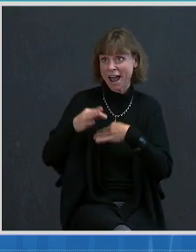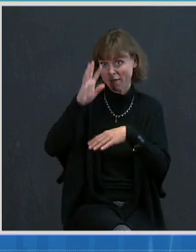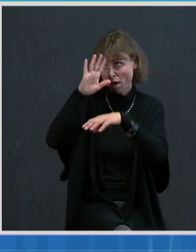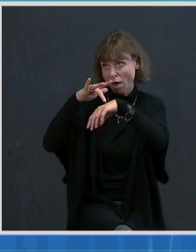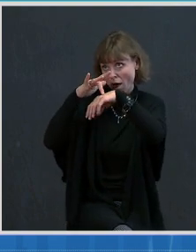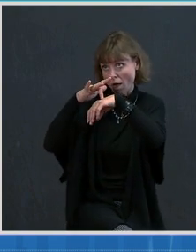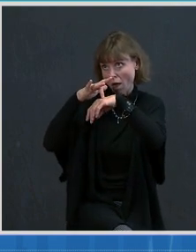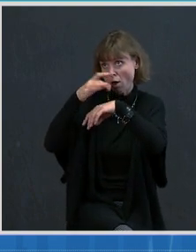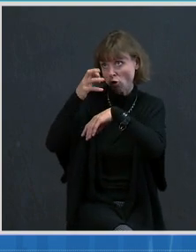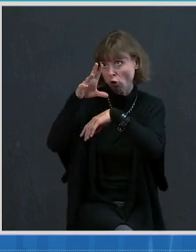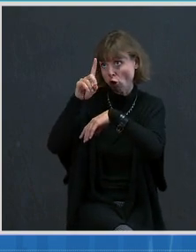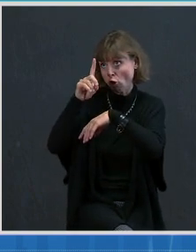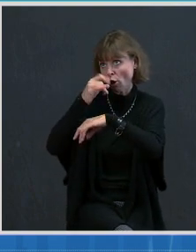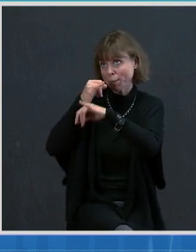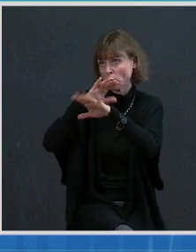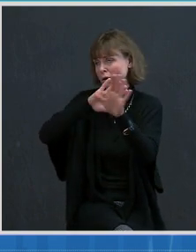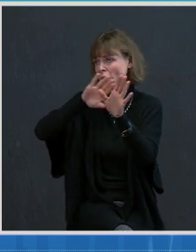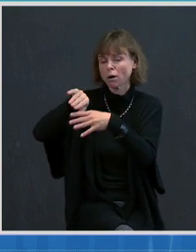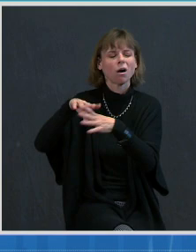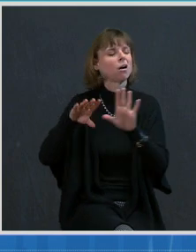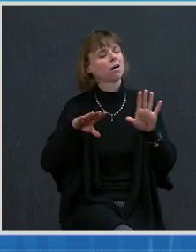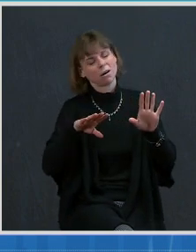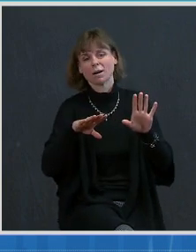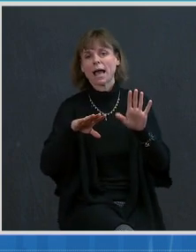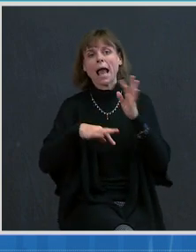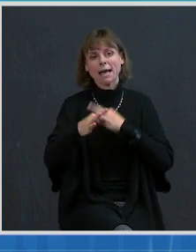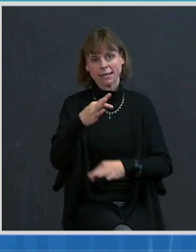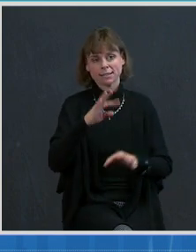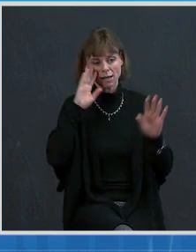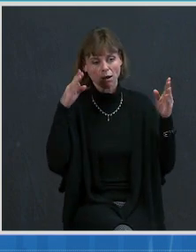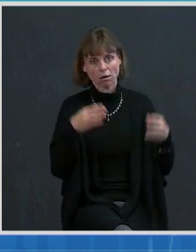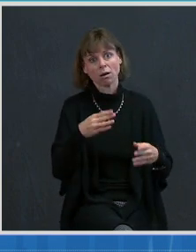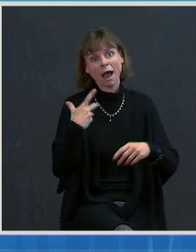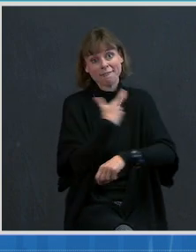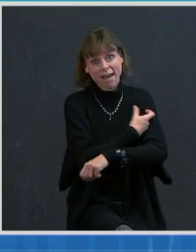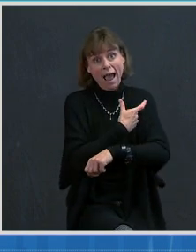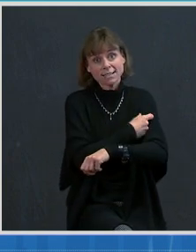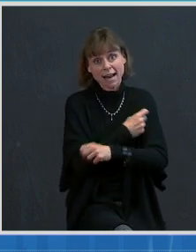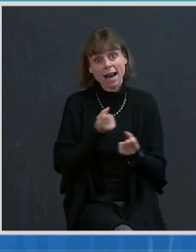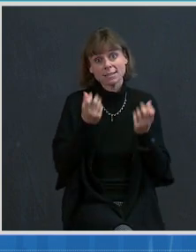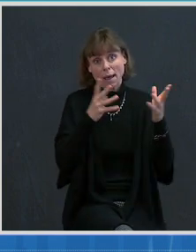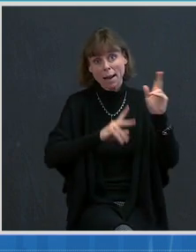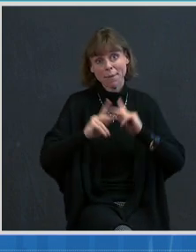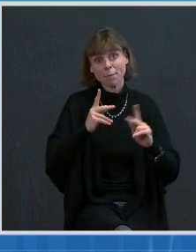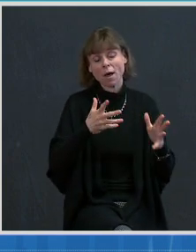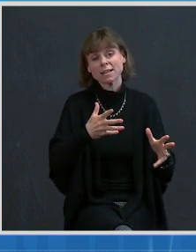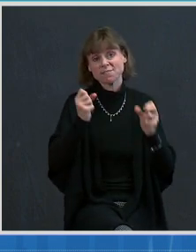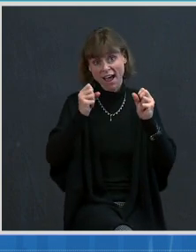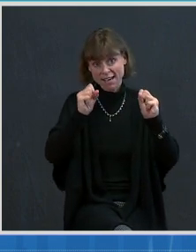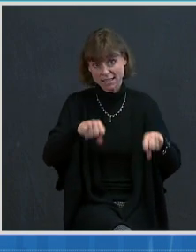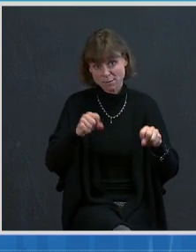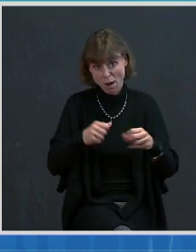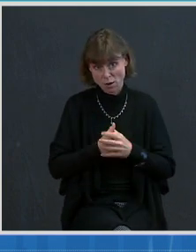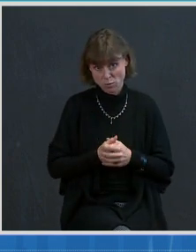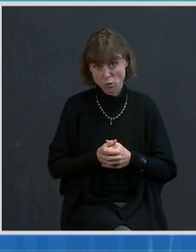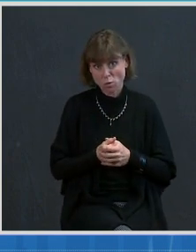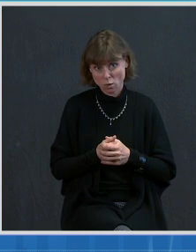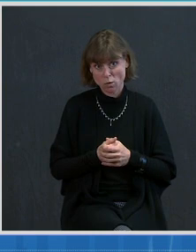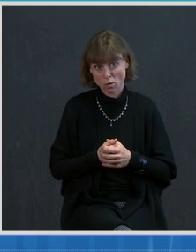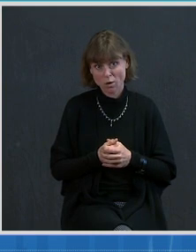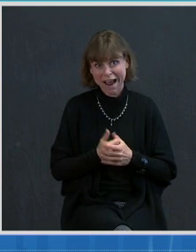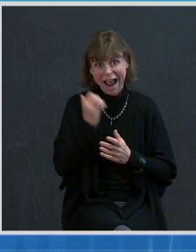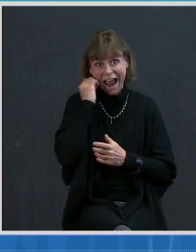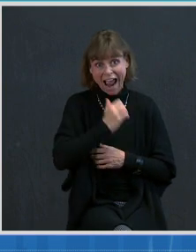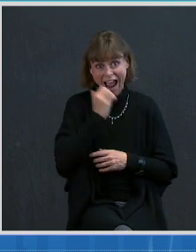why don't we just say get as many people vaccinated as quickly as you possibly can. And every day that goes by now, with more than 2